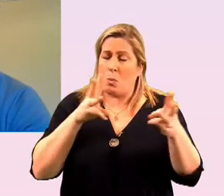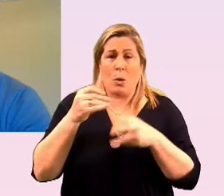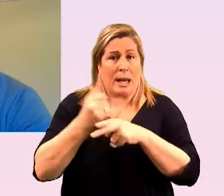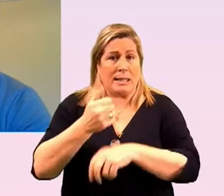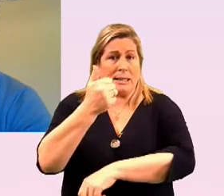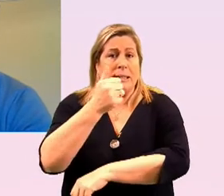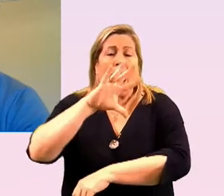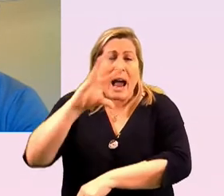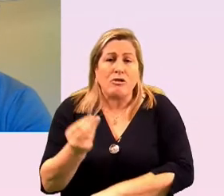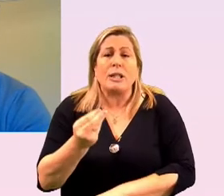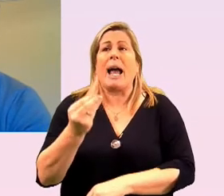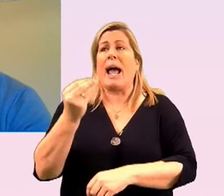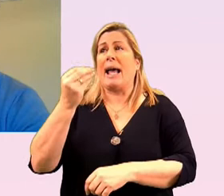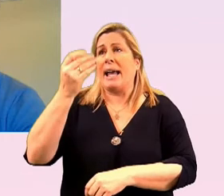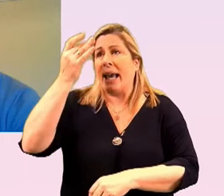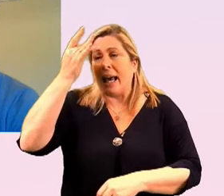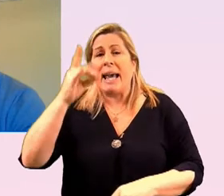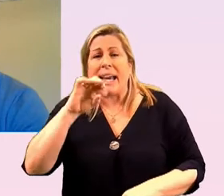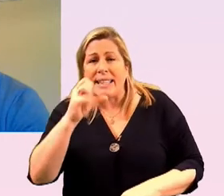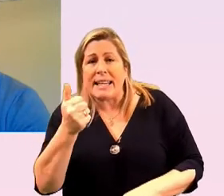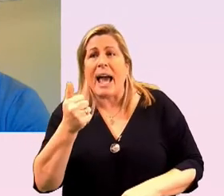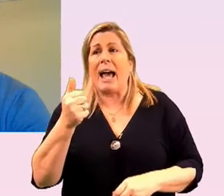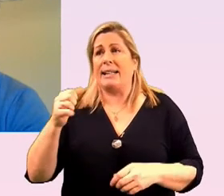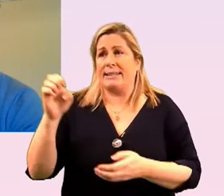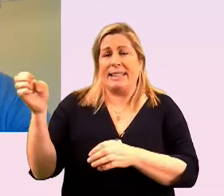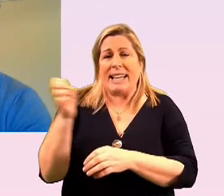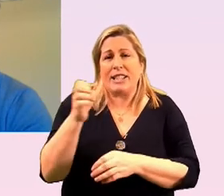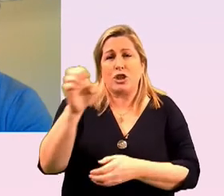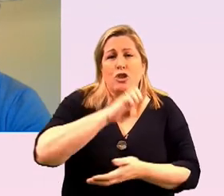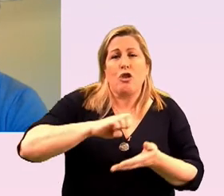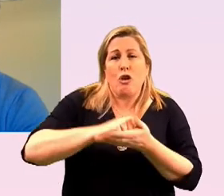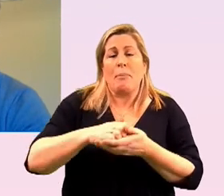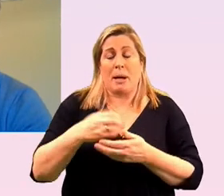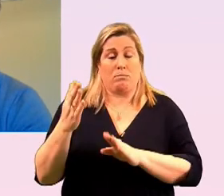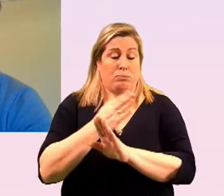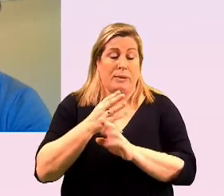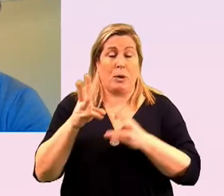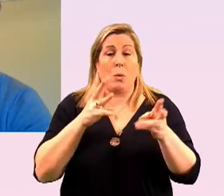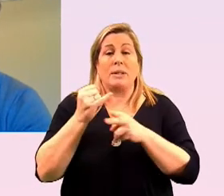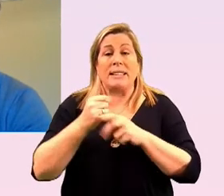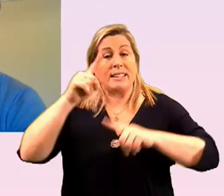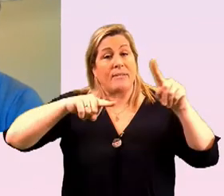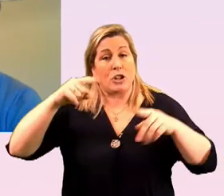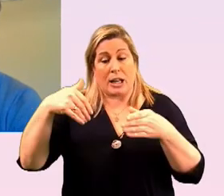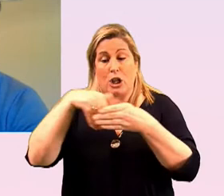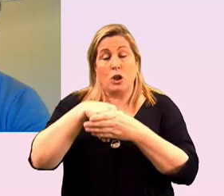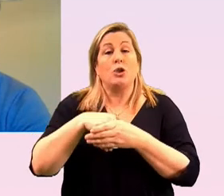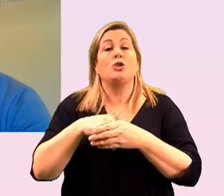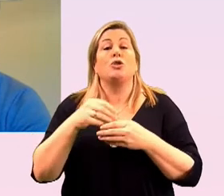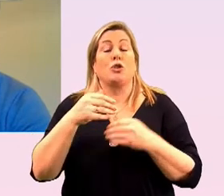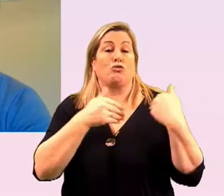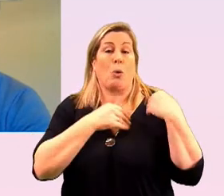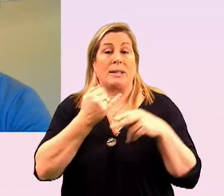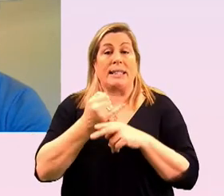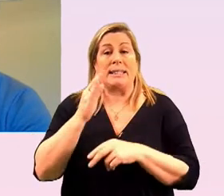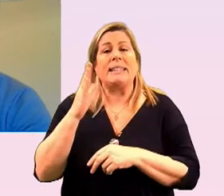india and eastern europe and he previously worked in diversity and inclusion roles in linkedin and